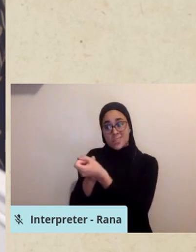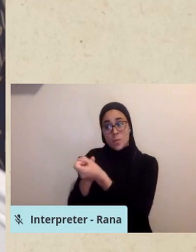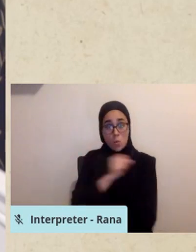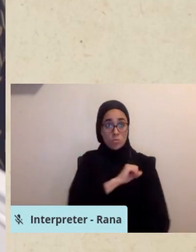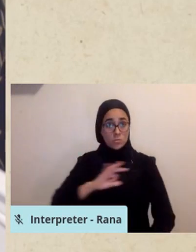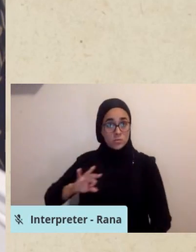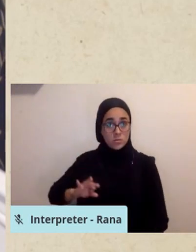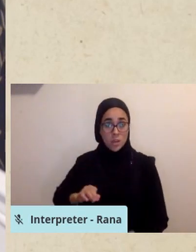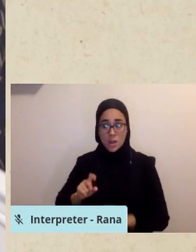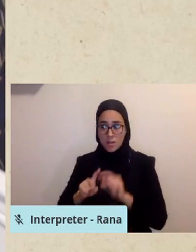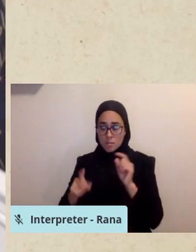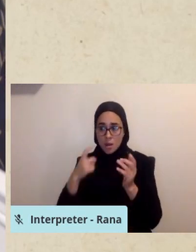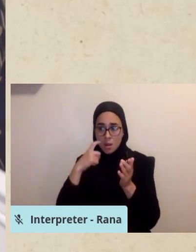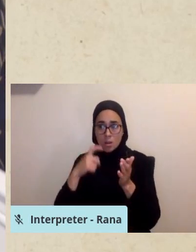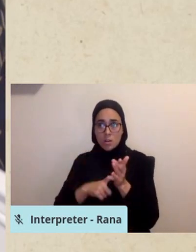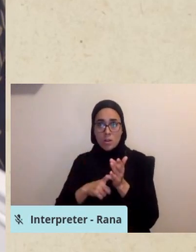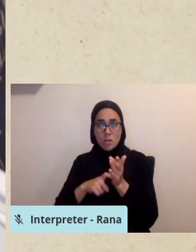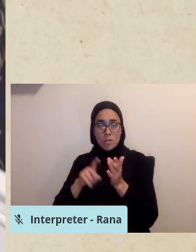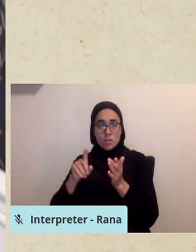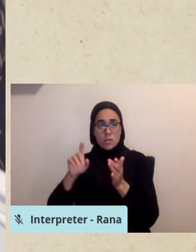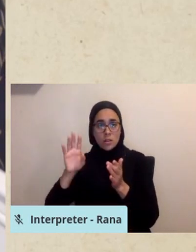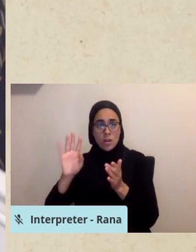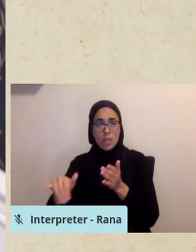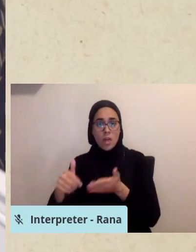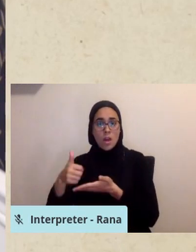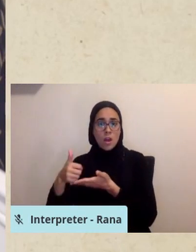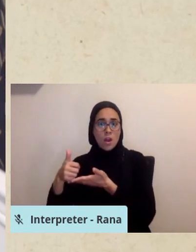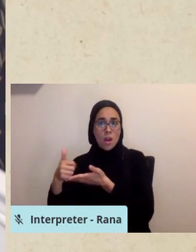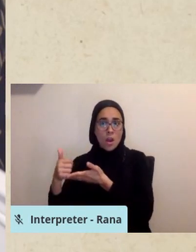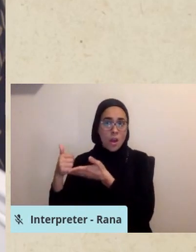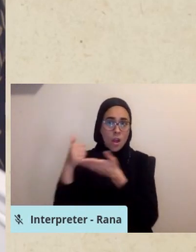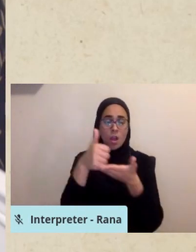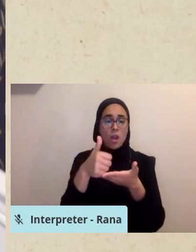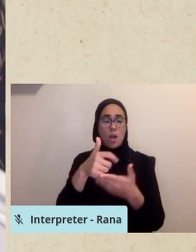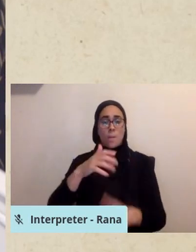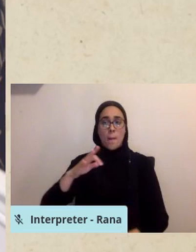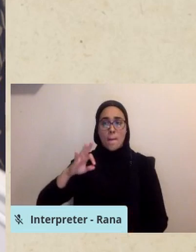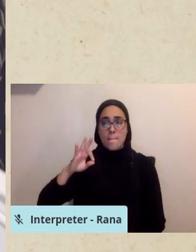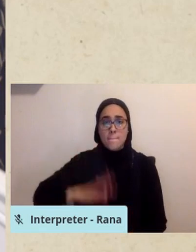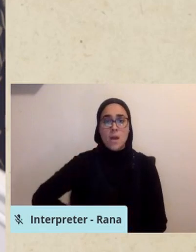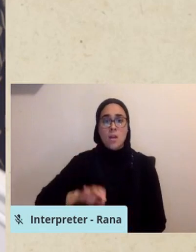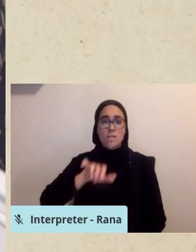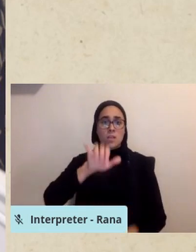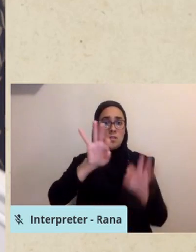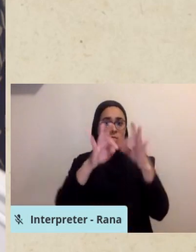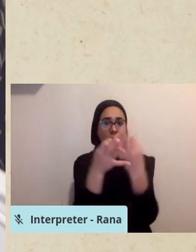but very soon we discovered there was a massive benefit to loved ones.